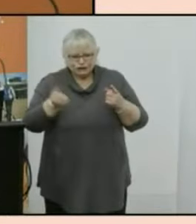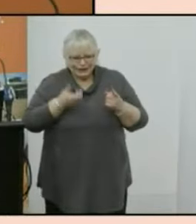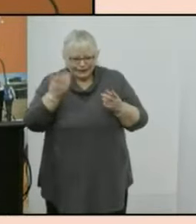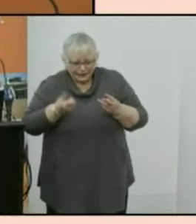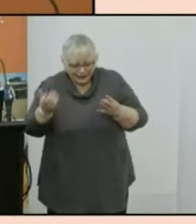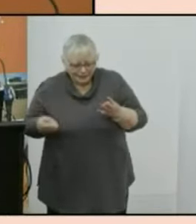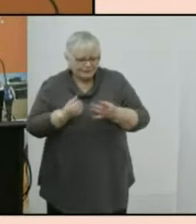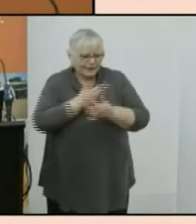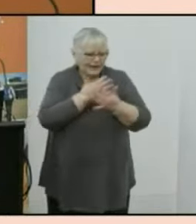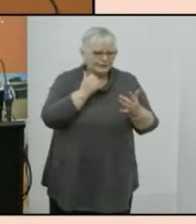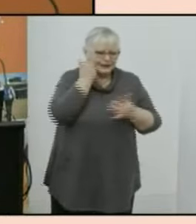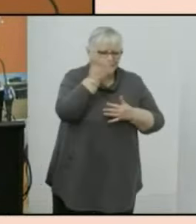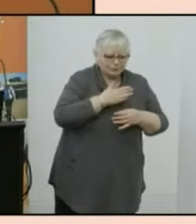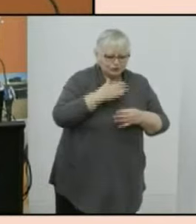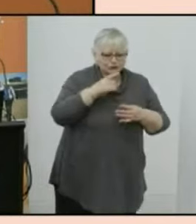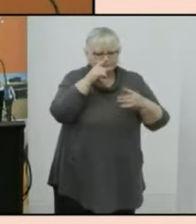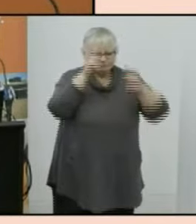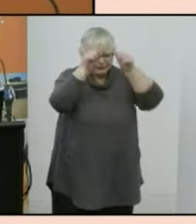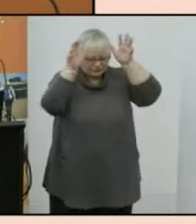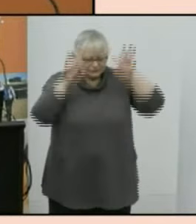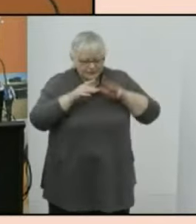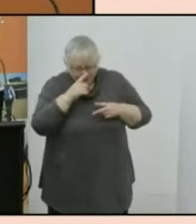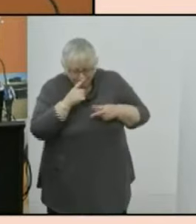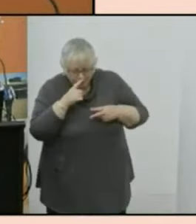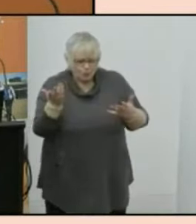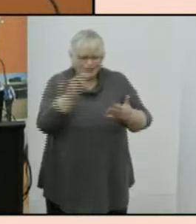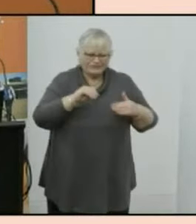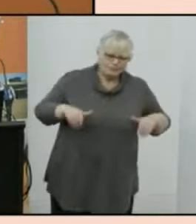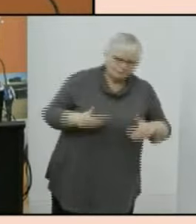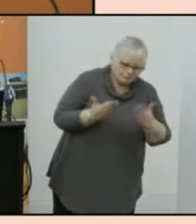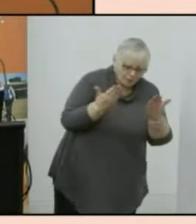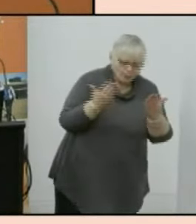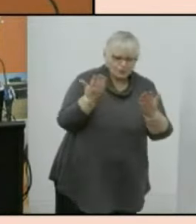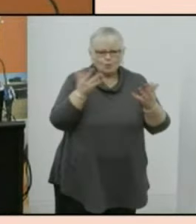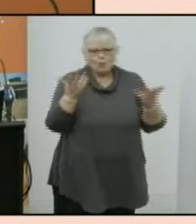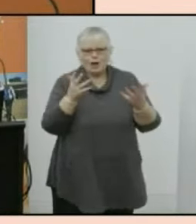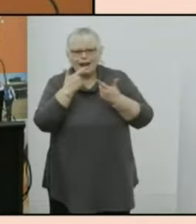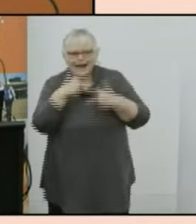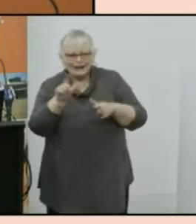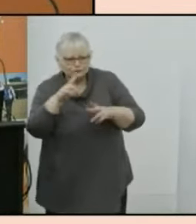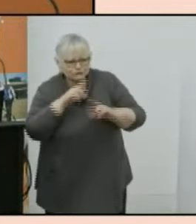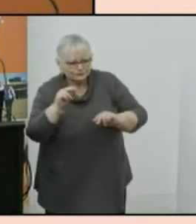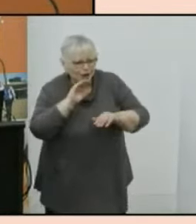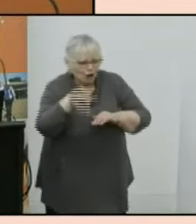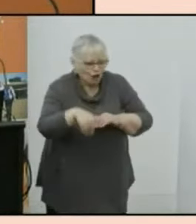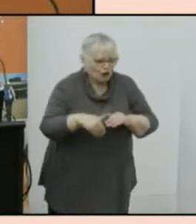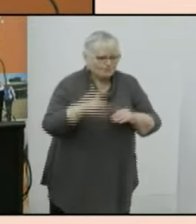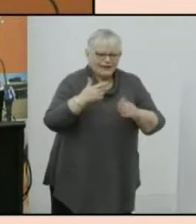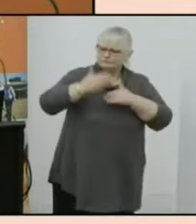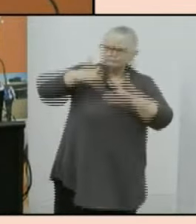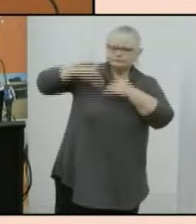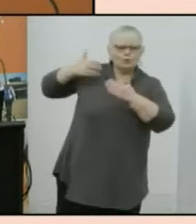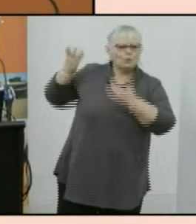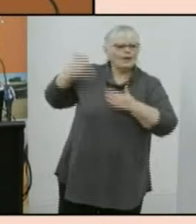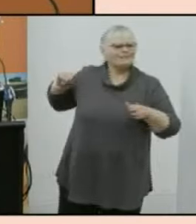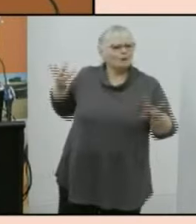aboriginal and torres strait islander peoples country of birth language and ancestry the panel found that the levels and distribution of